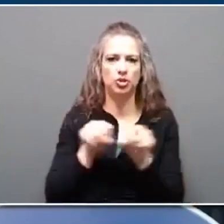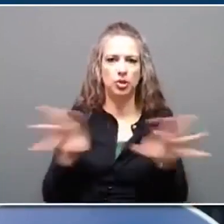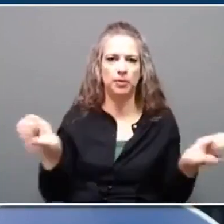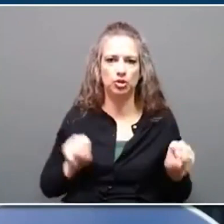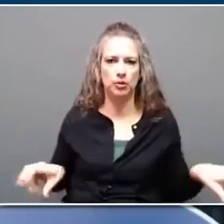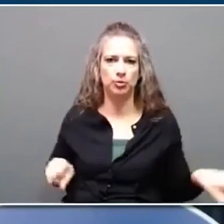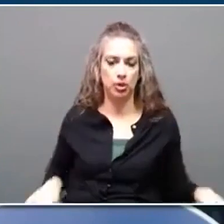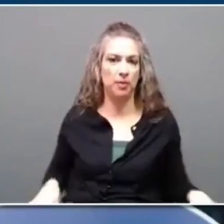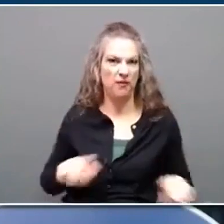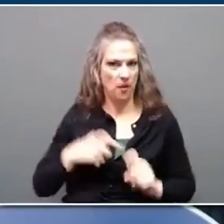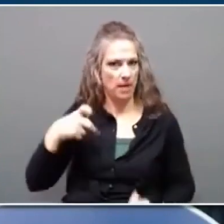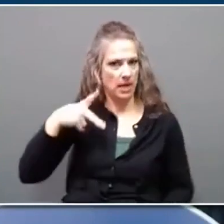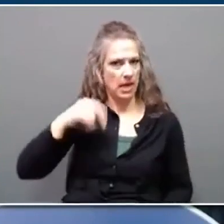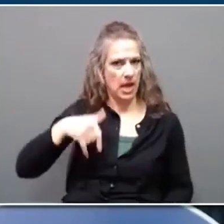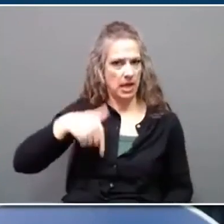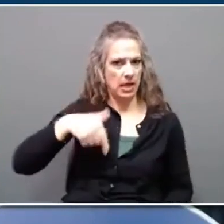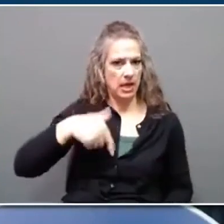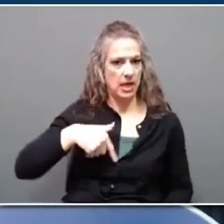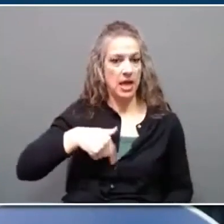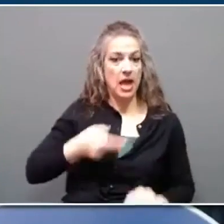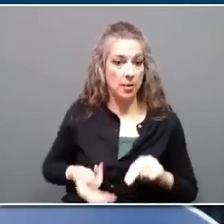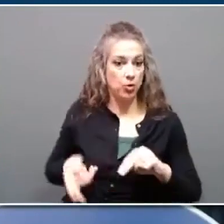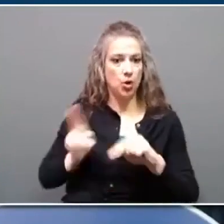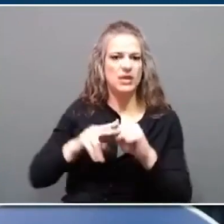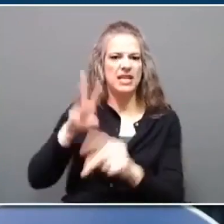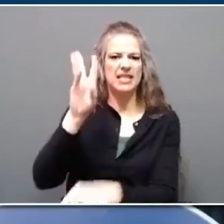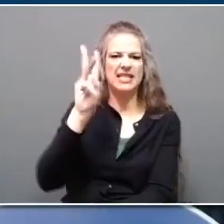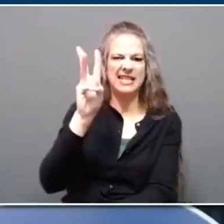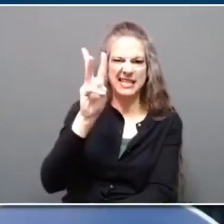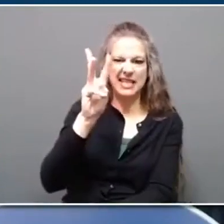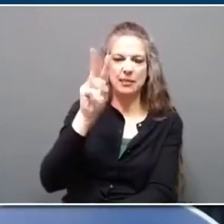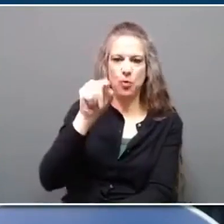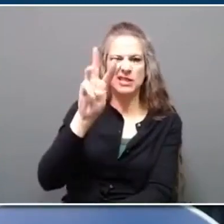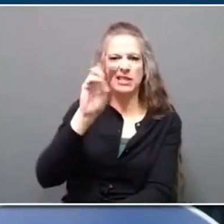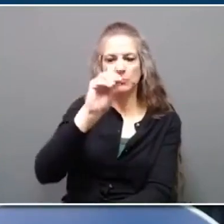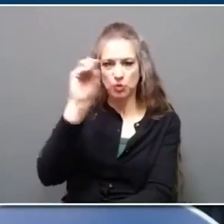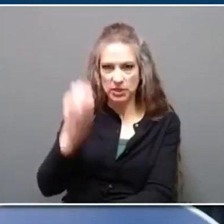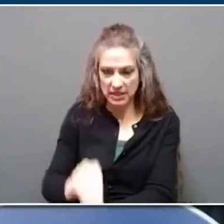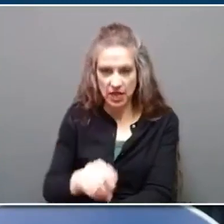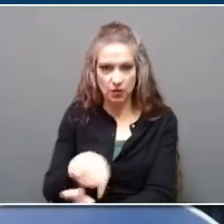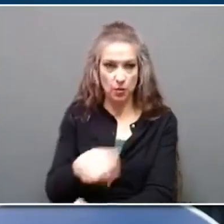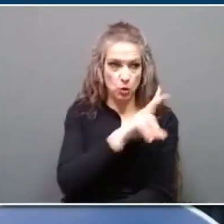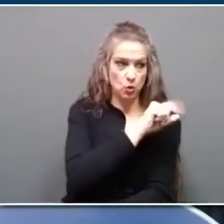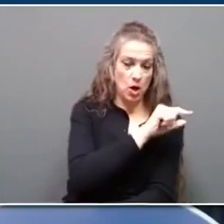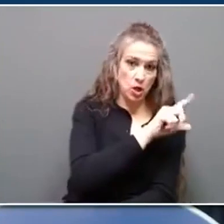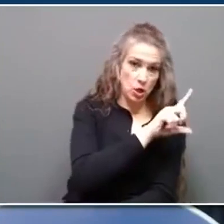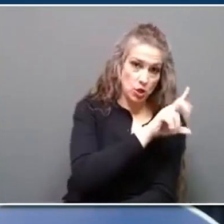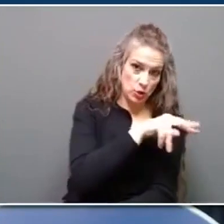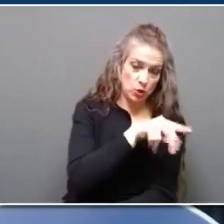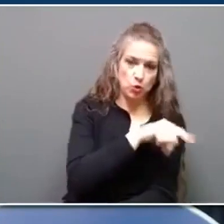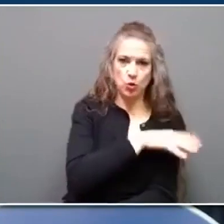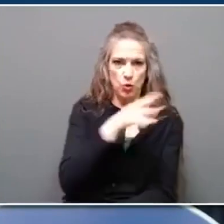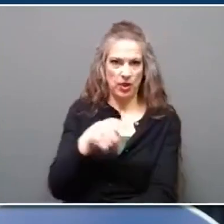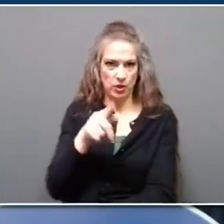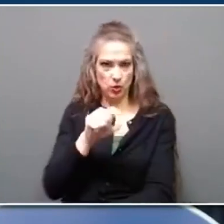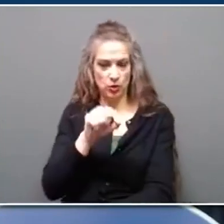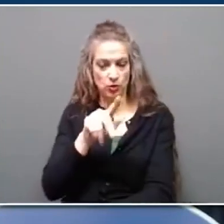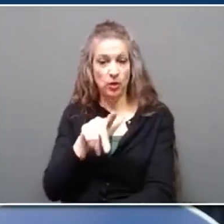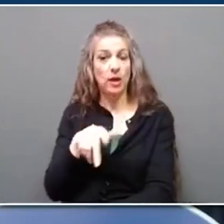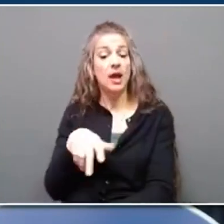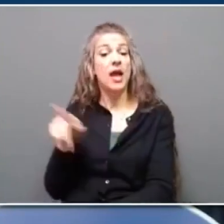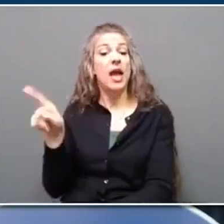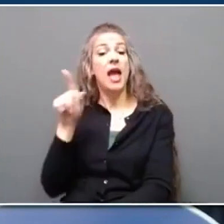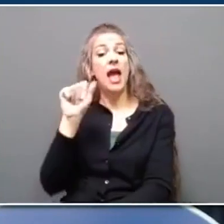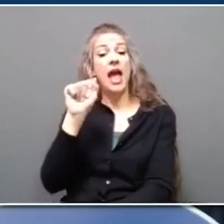.6% increase over 2022. Aerospace products and parts once again led Kentucky's